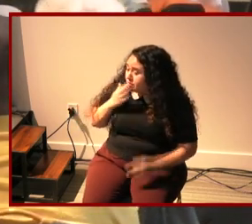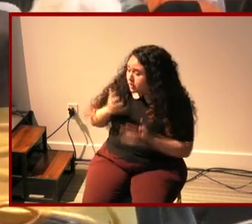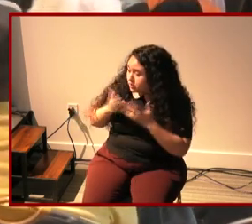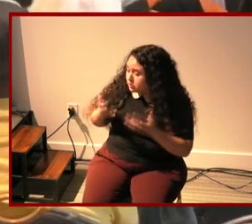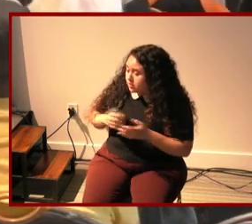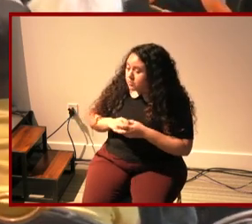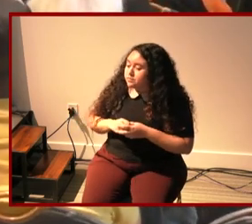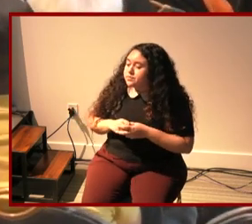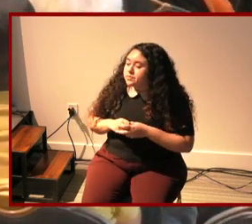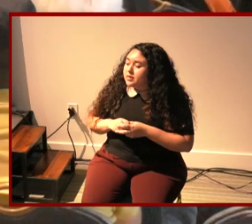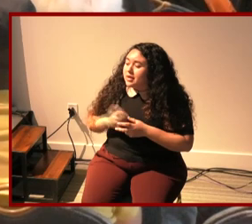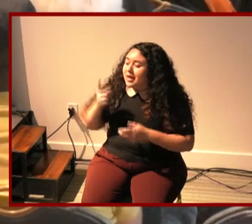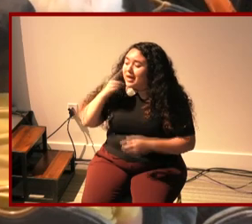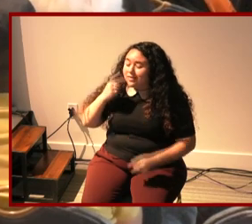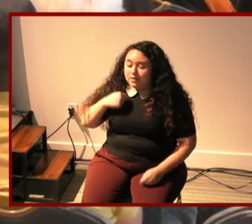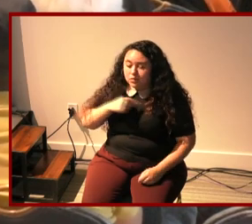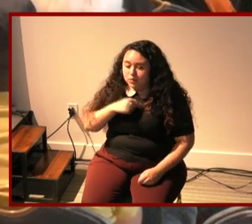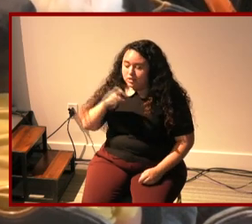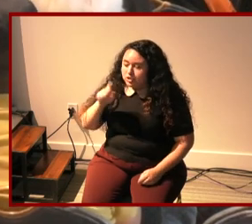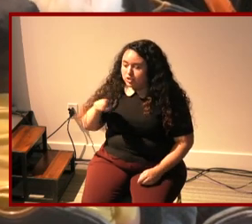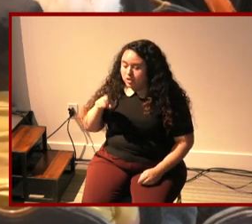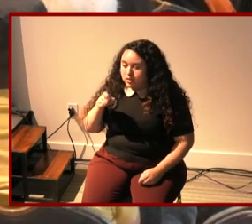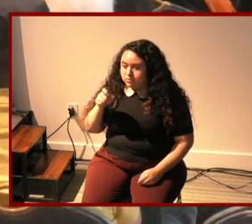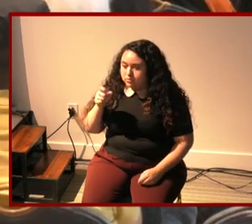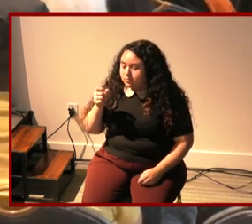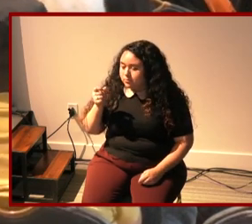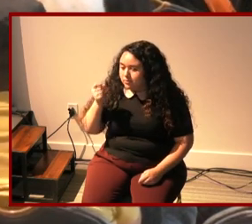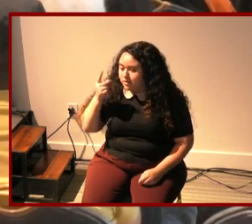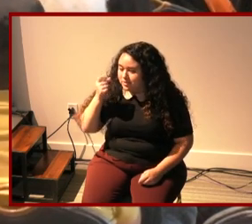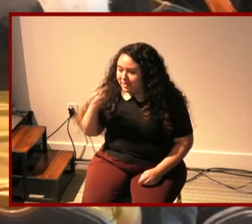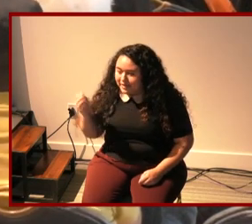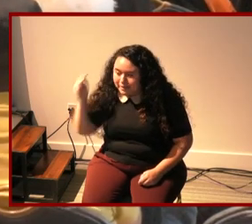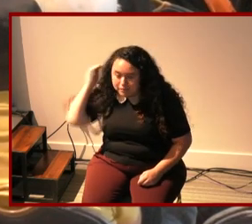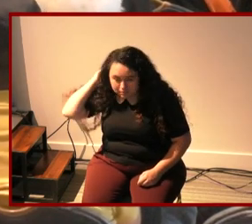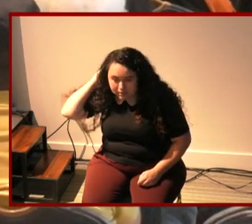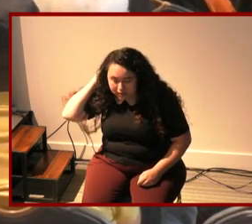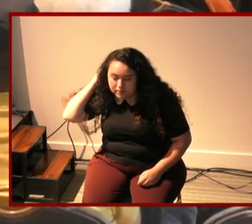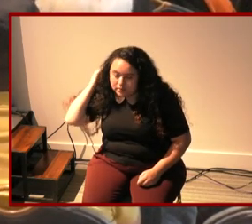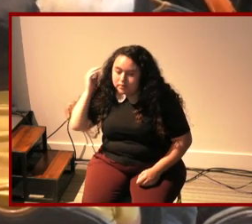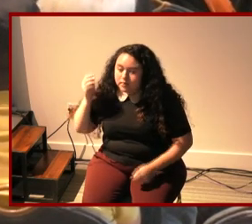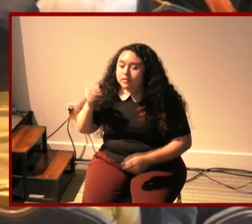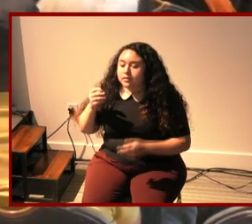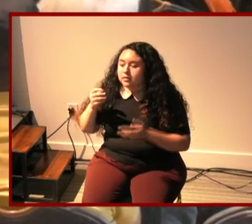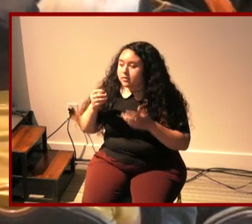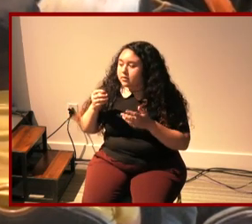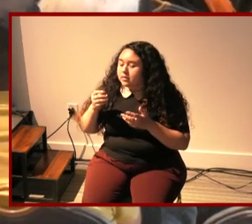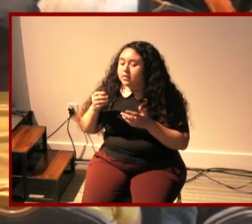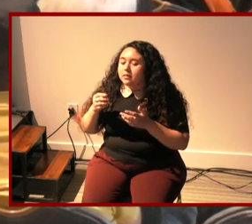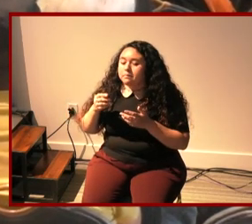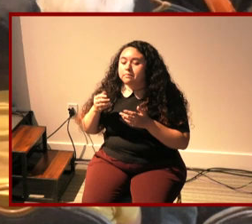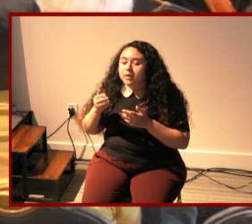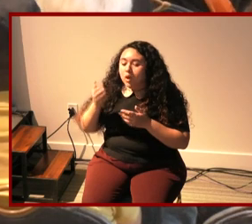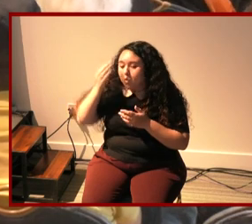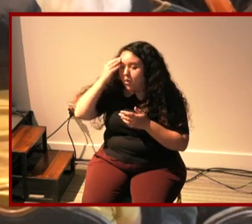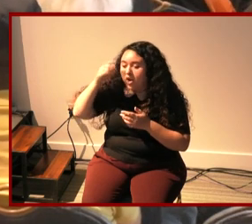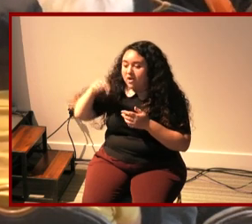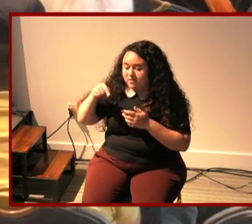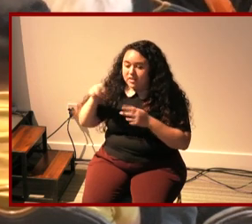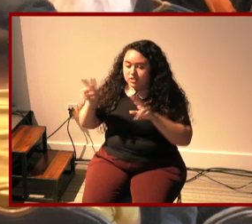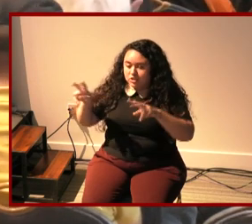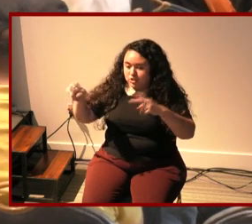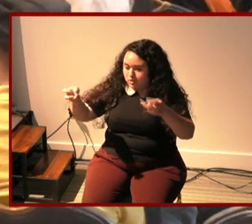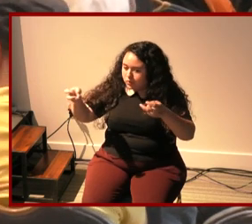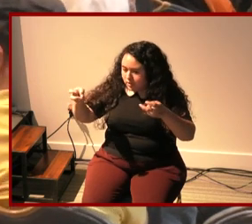a like we should bearing in mind sort of the things i was saying about being mindful of the conventions of the genre um we should